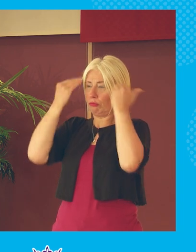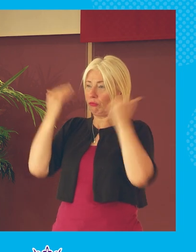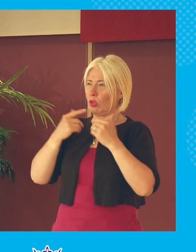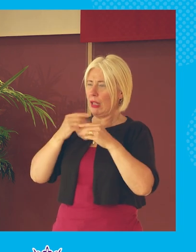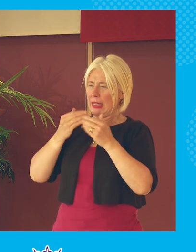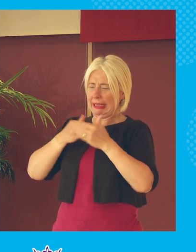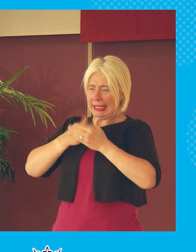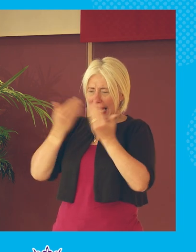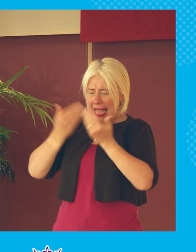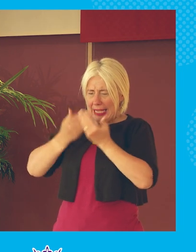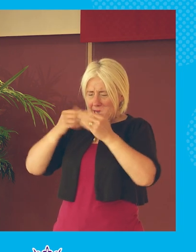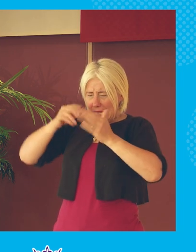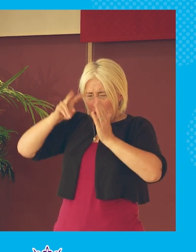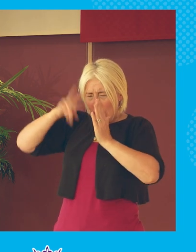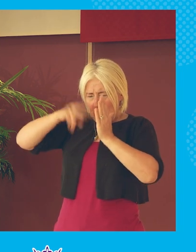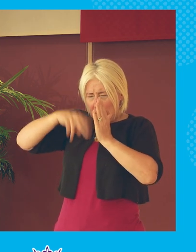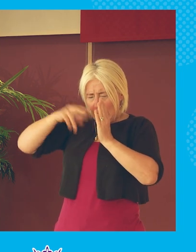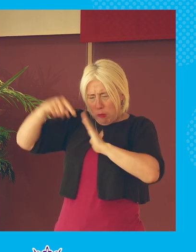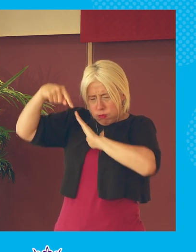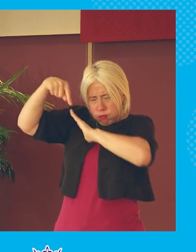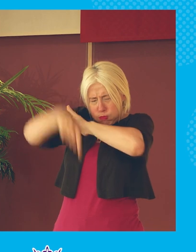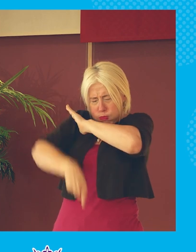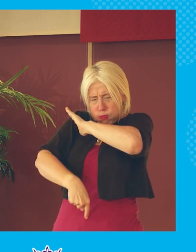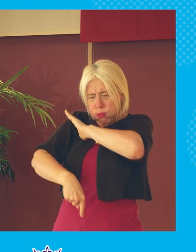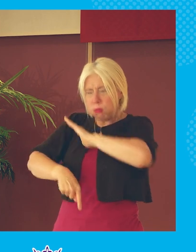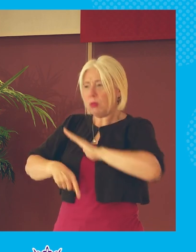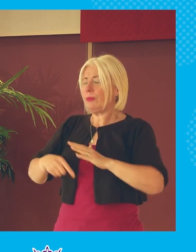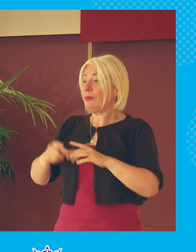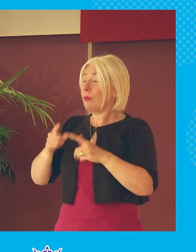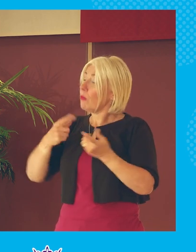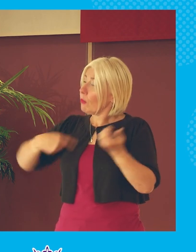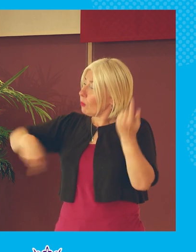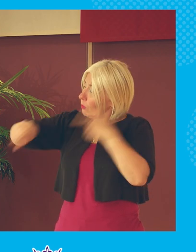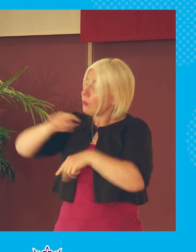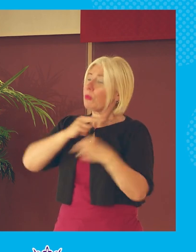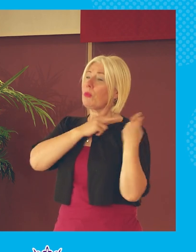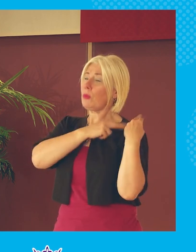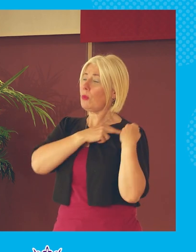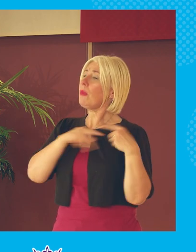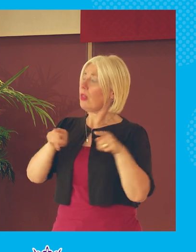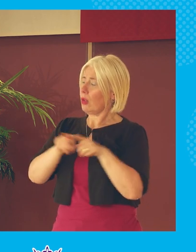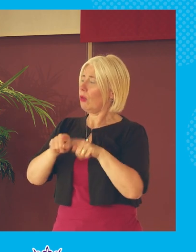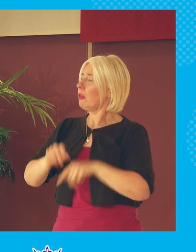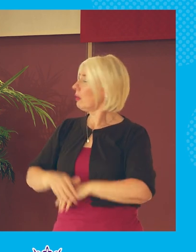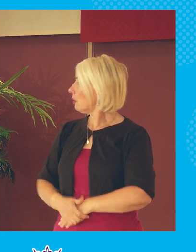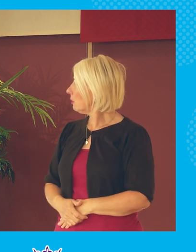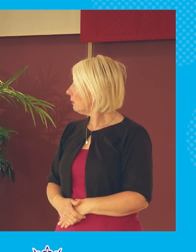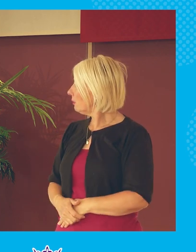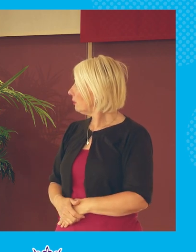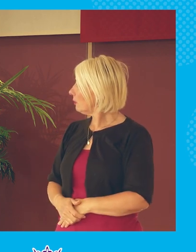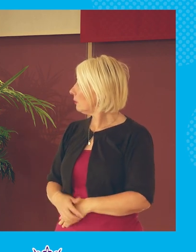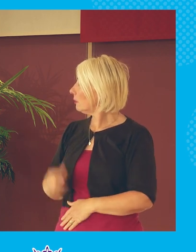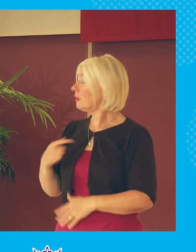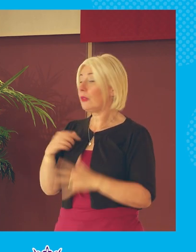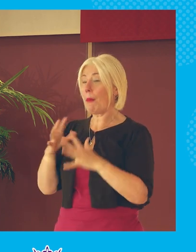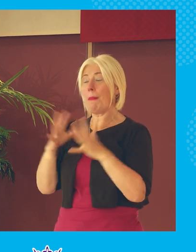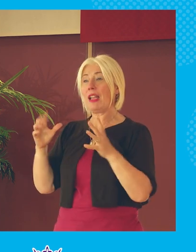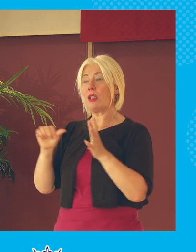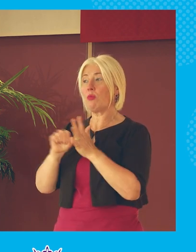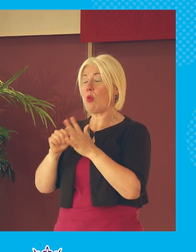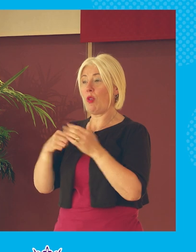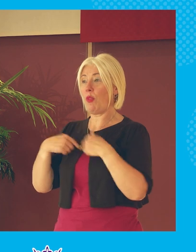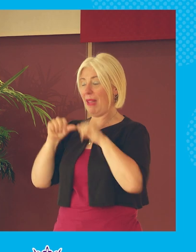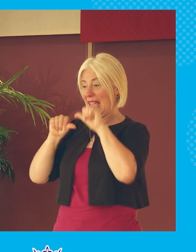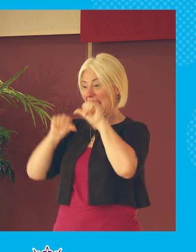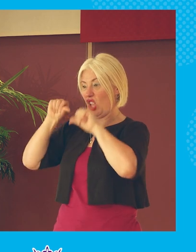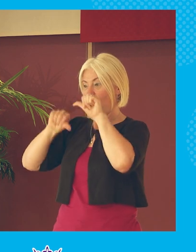have the type of legislators who are prepared to spend days getting you know in on in on the algorithm but we all have our own responsibilities as